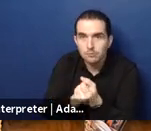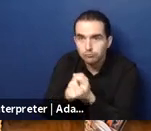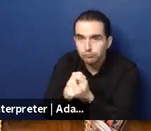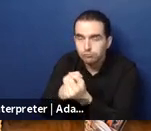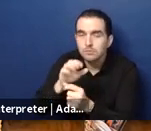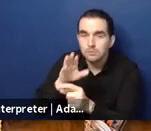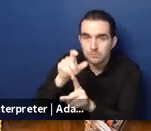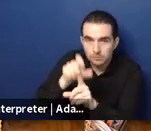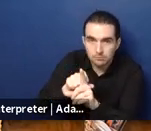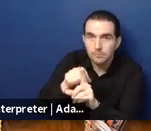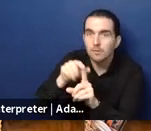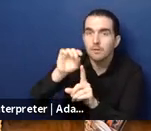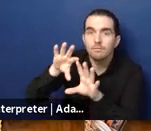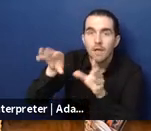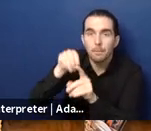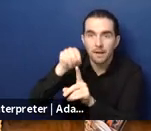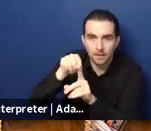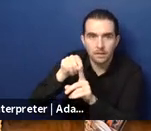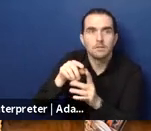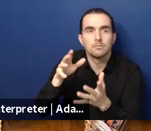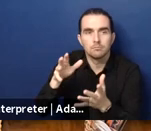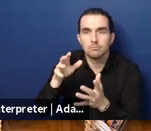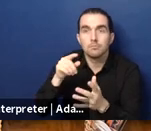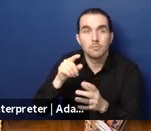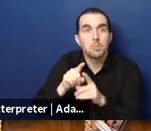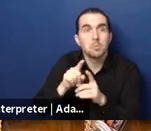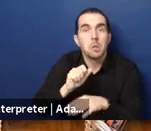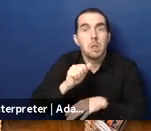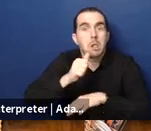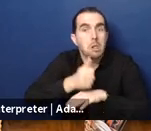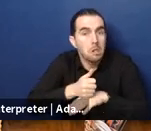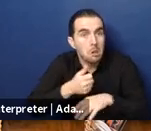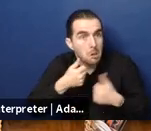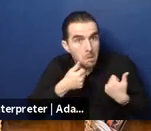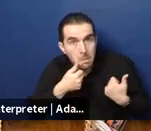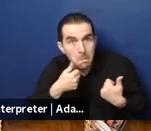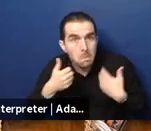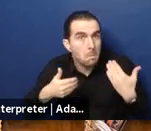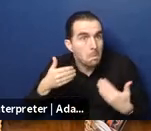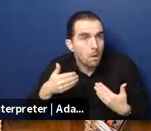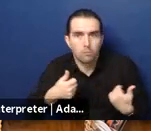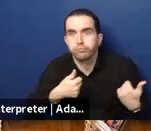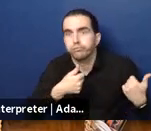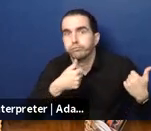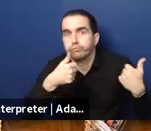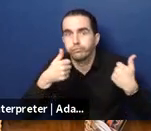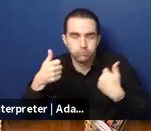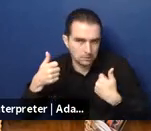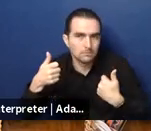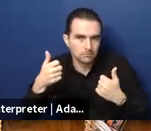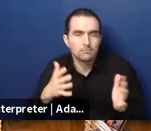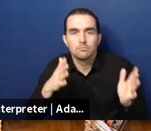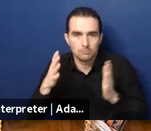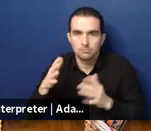um across the whole um of all the islands in tonga so it's probably sort of reaching about a quarter of the persons